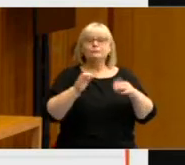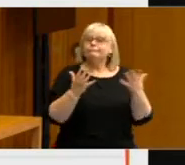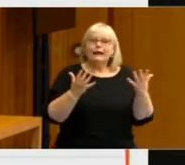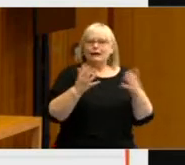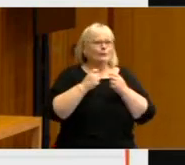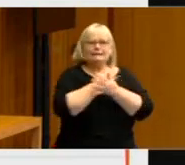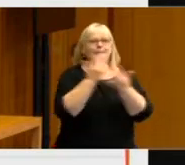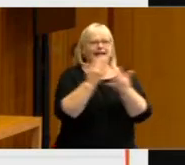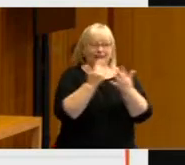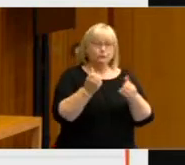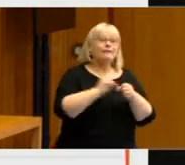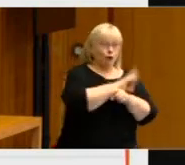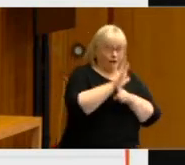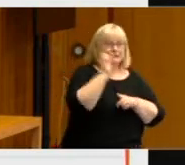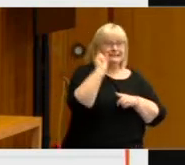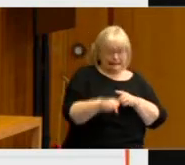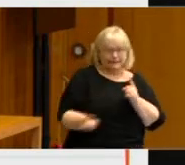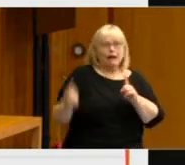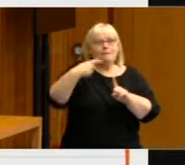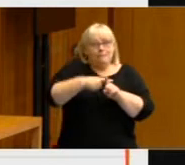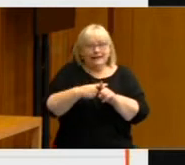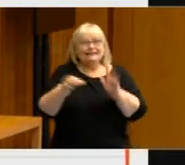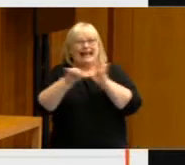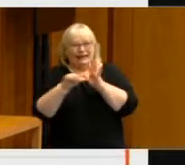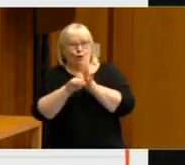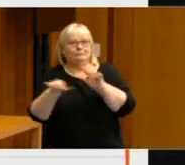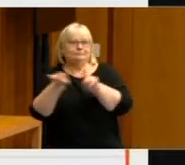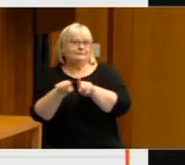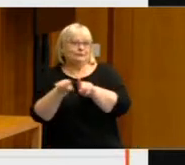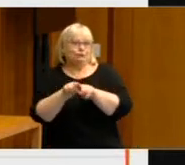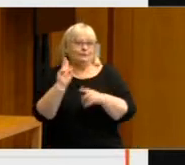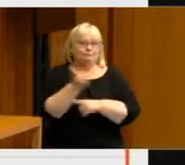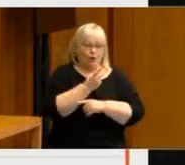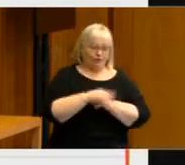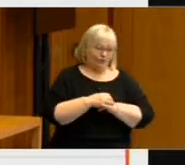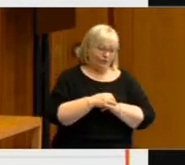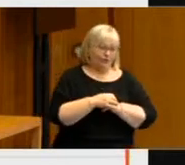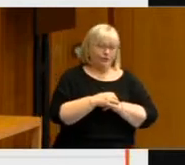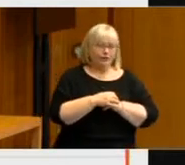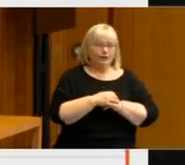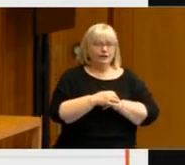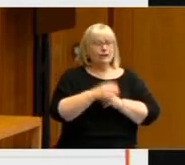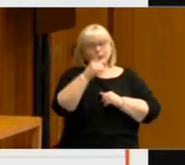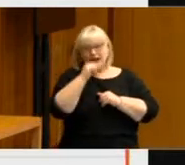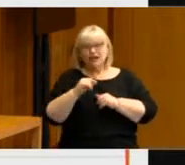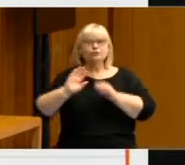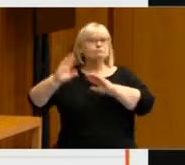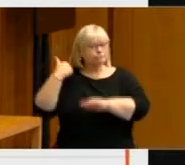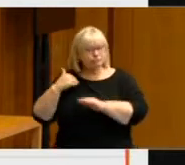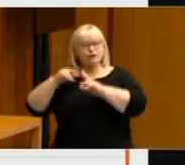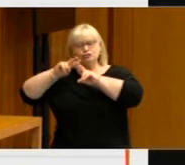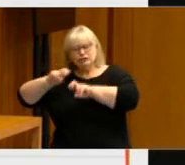health crisis with a major economic crisis. And we can look to research on previous